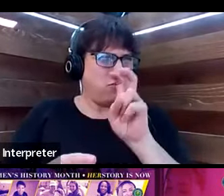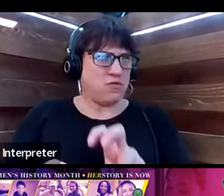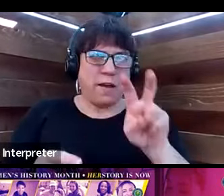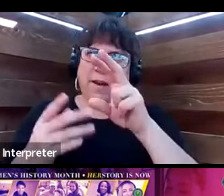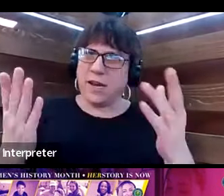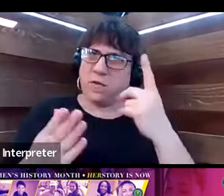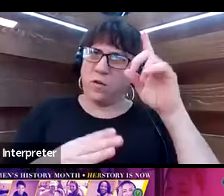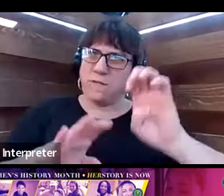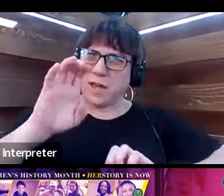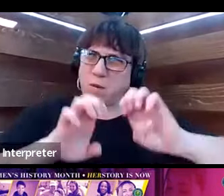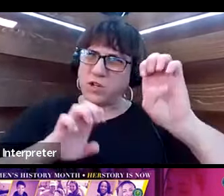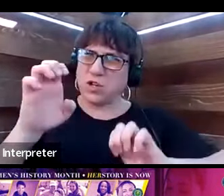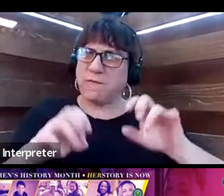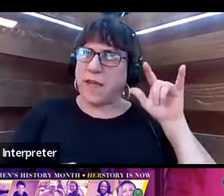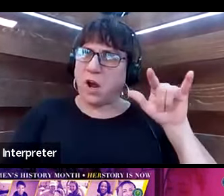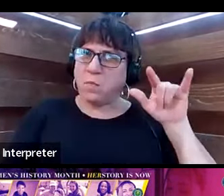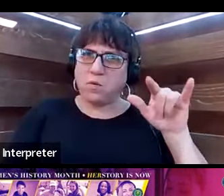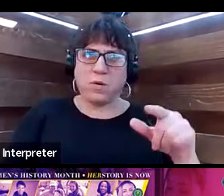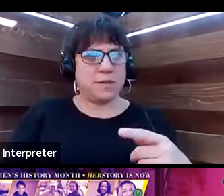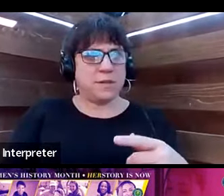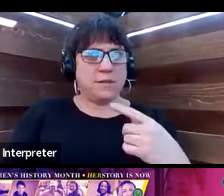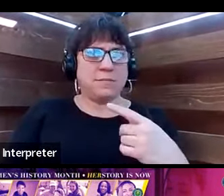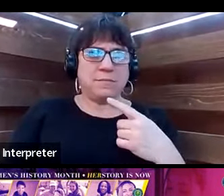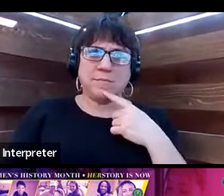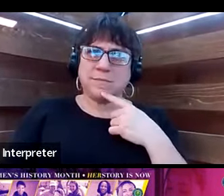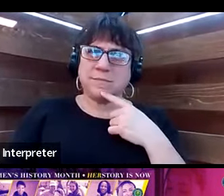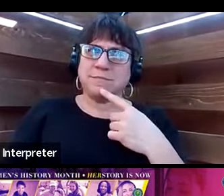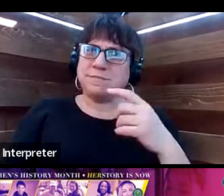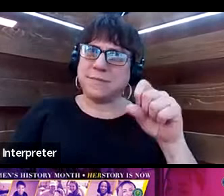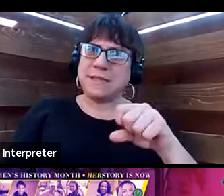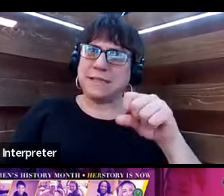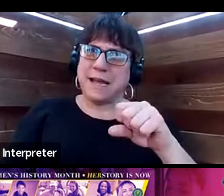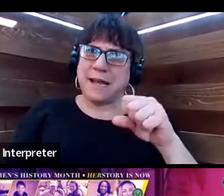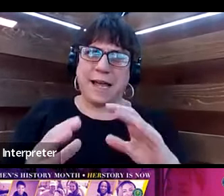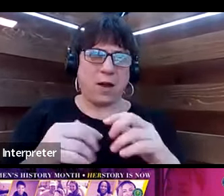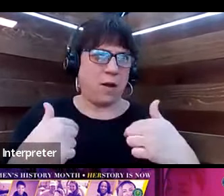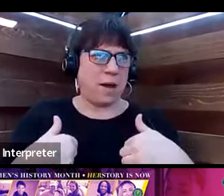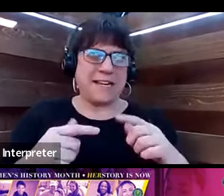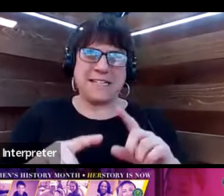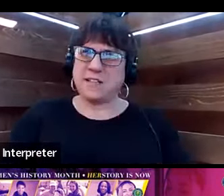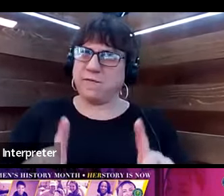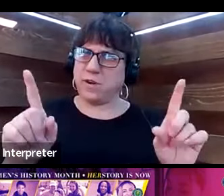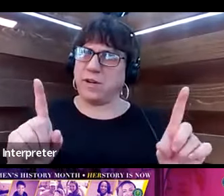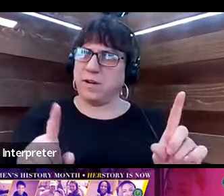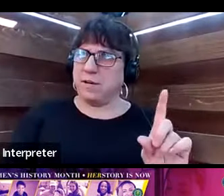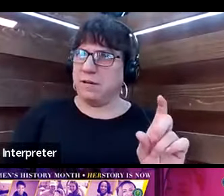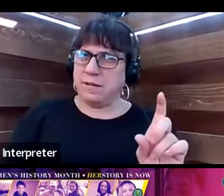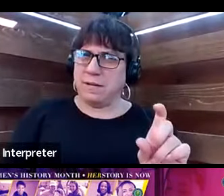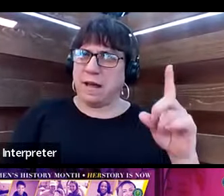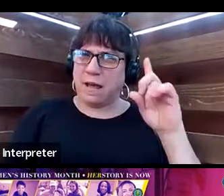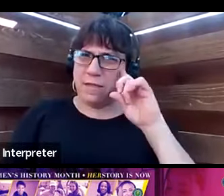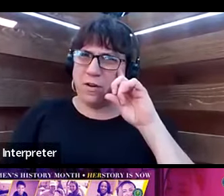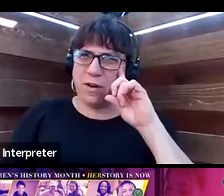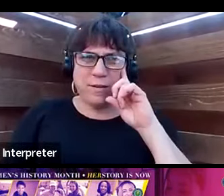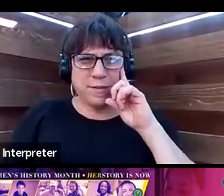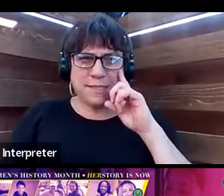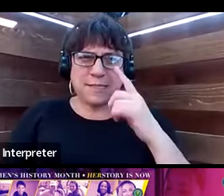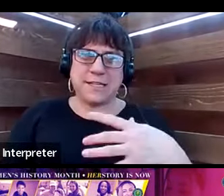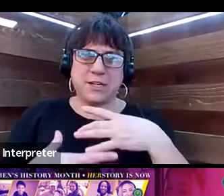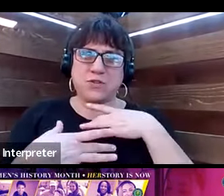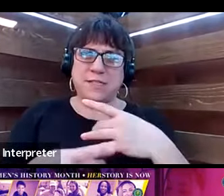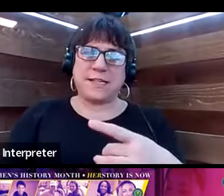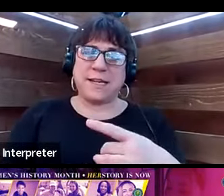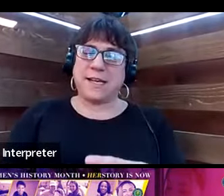evaluation of the airports? And it's like, yeah, how am I different? So I thought that was kind of interesting.